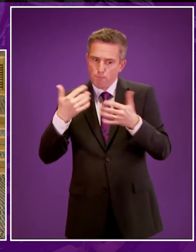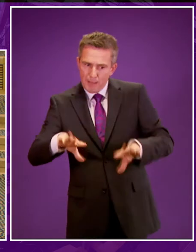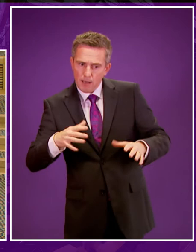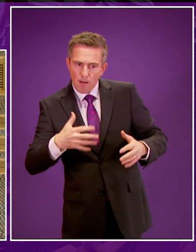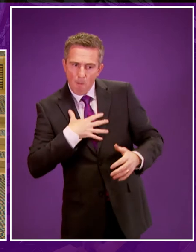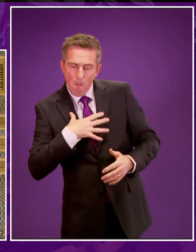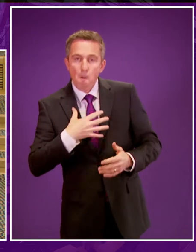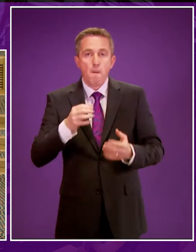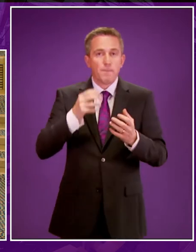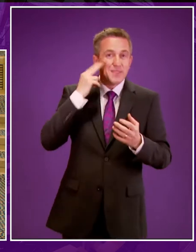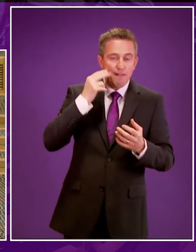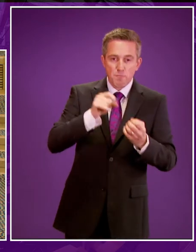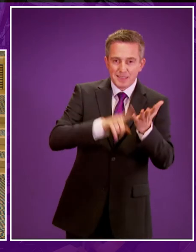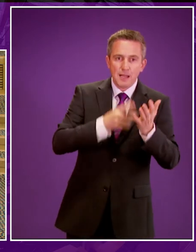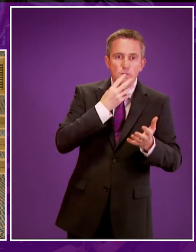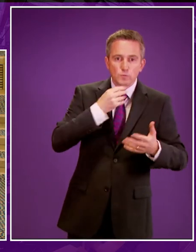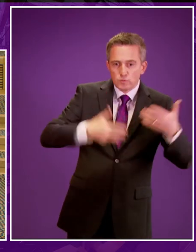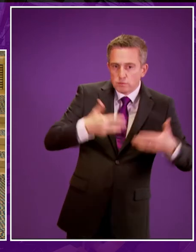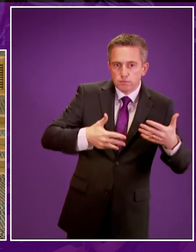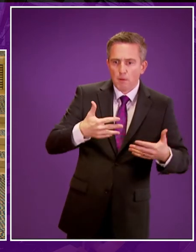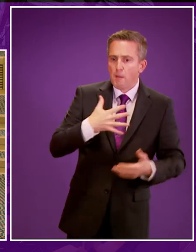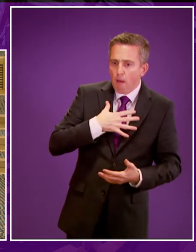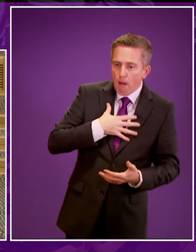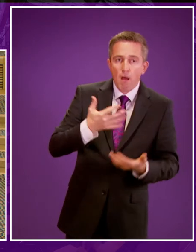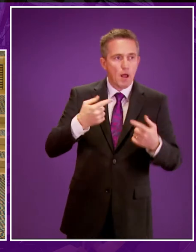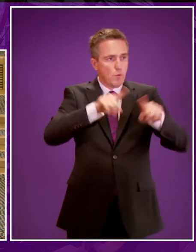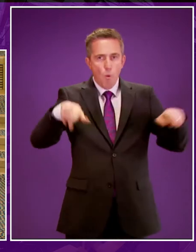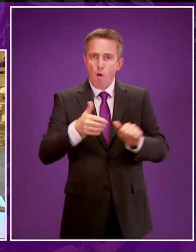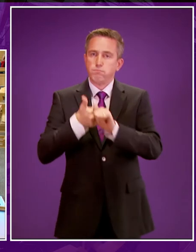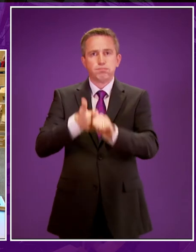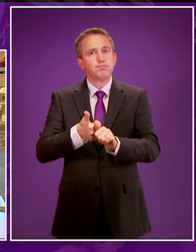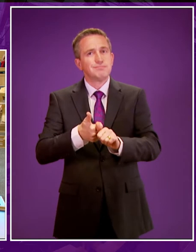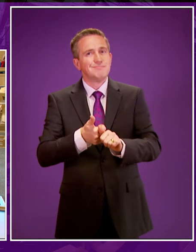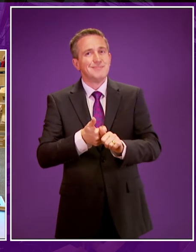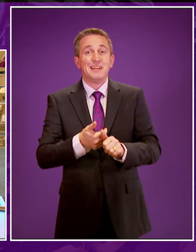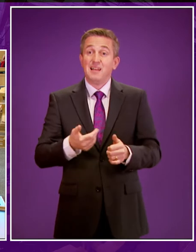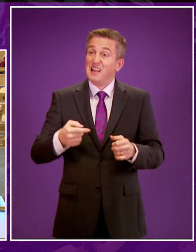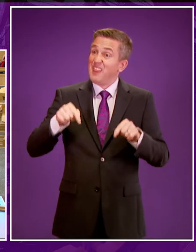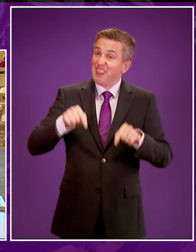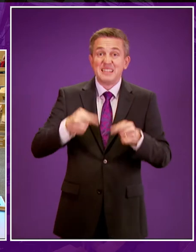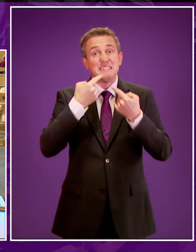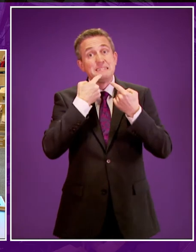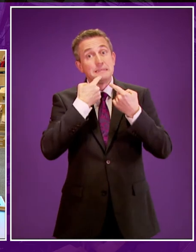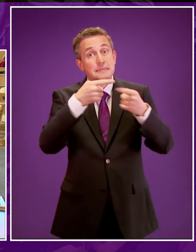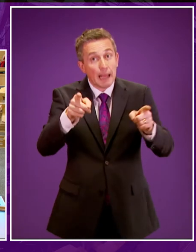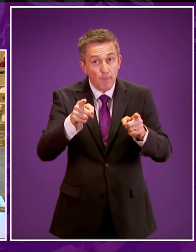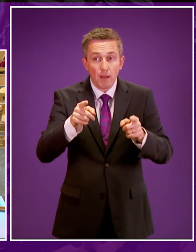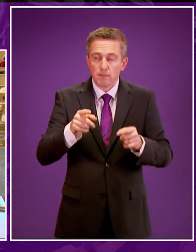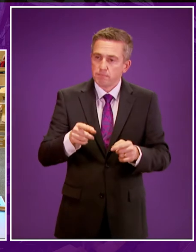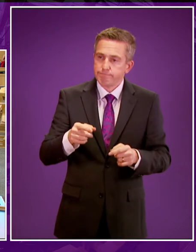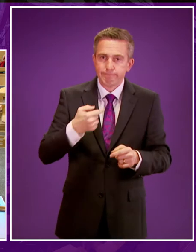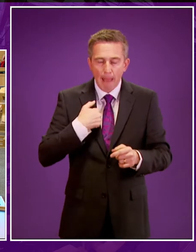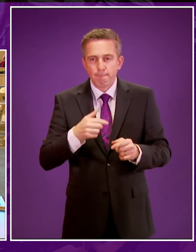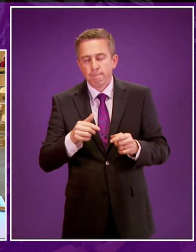and the organisations that represent them and by this Chamber. I hope that today's statement will also gain the crucial cross-party